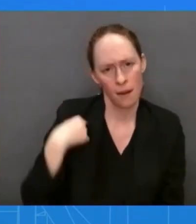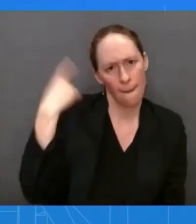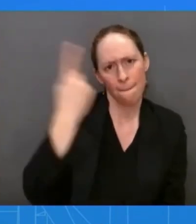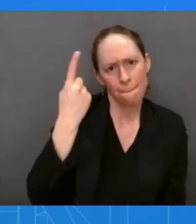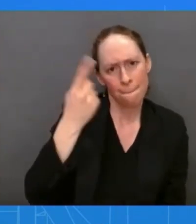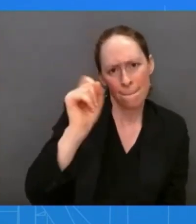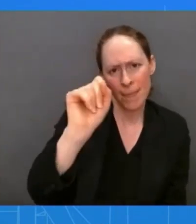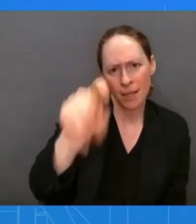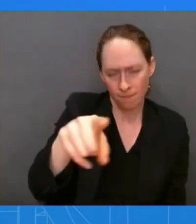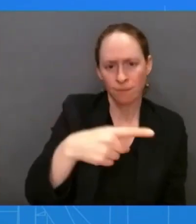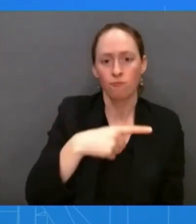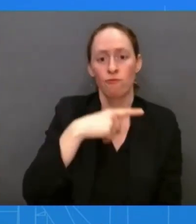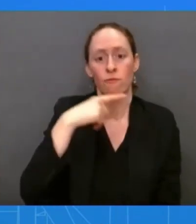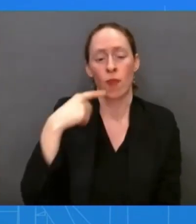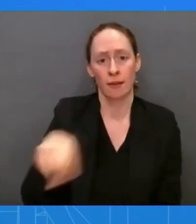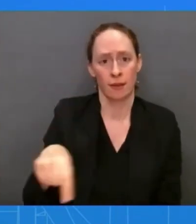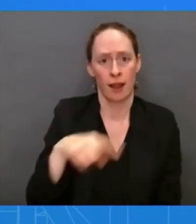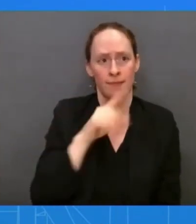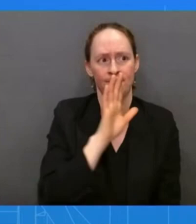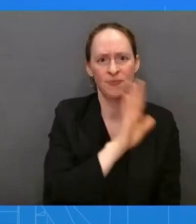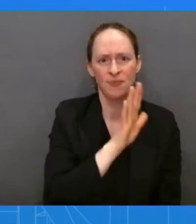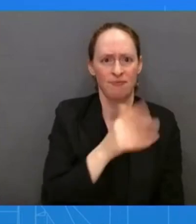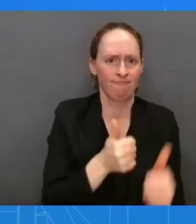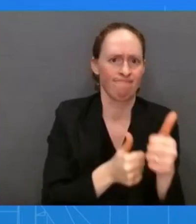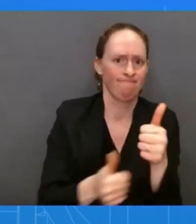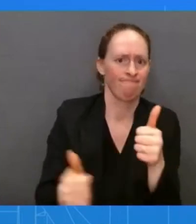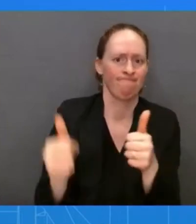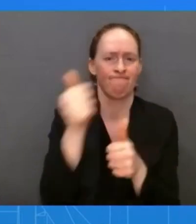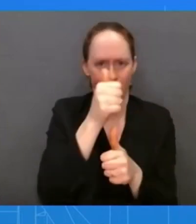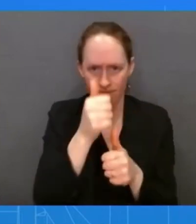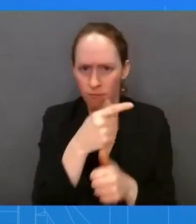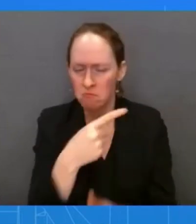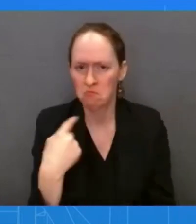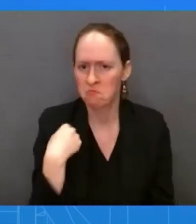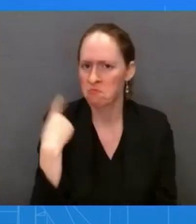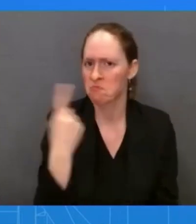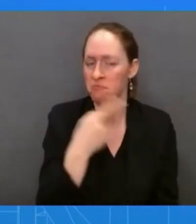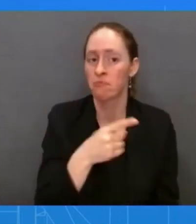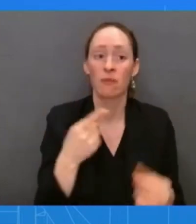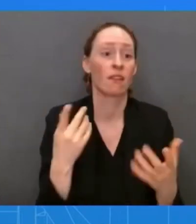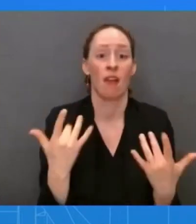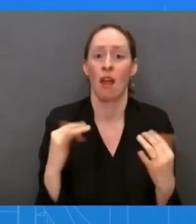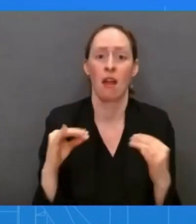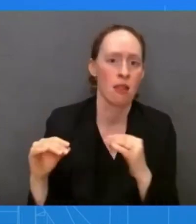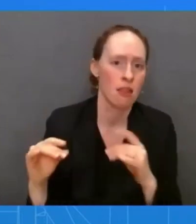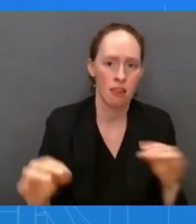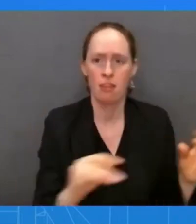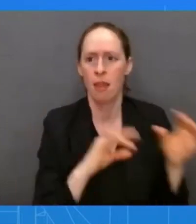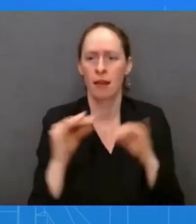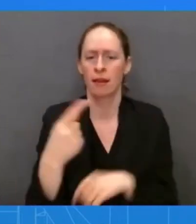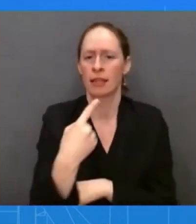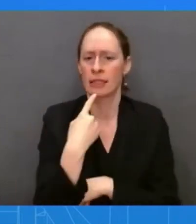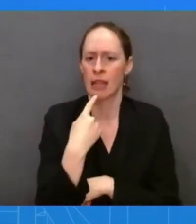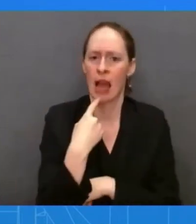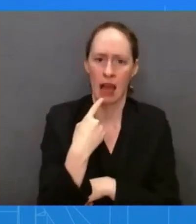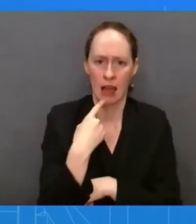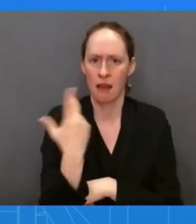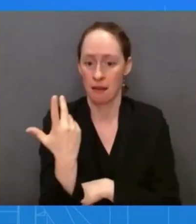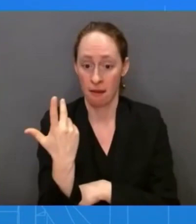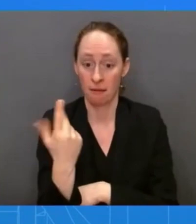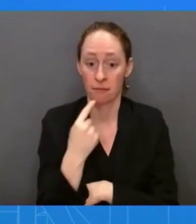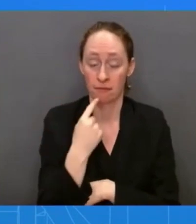Ukraine with depleted uranium ammunition, and Lavrov had said that's a step towards significant escalation.